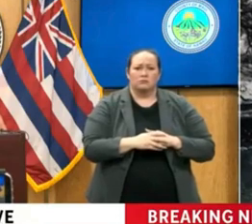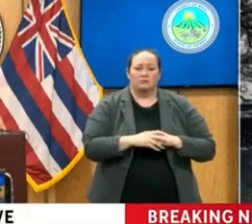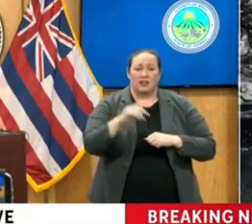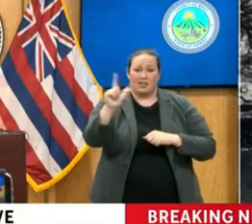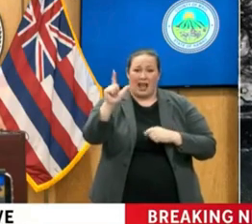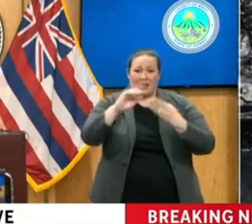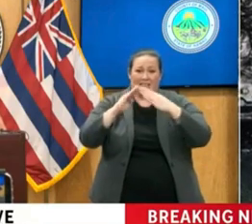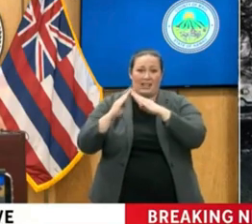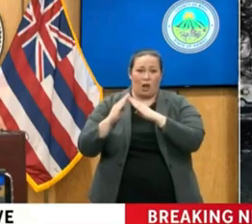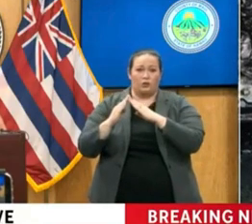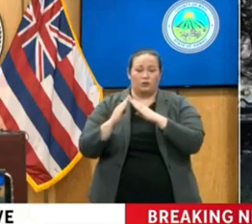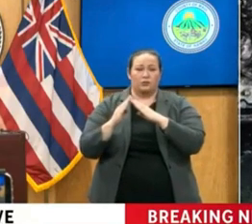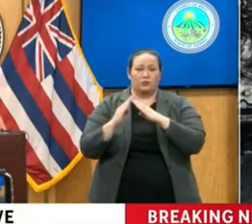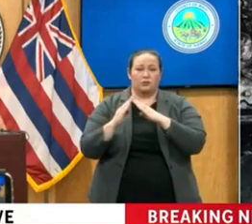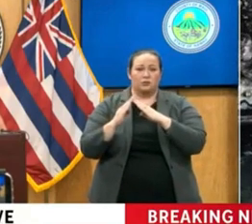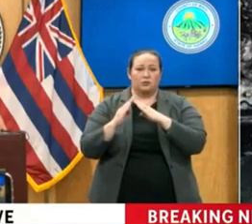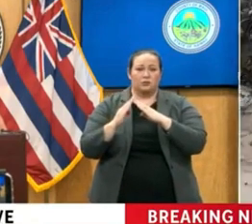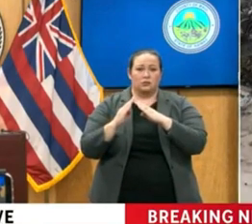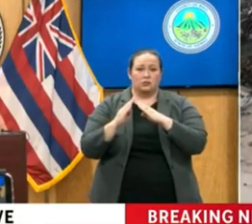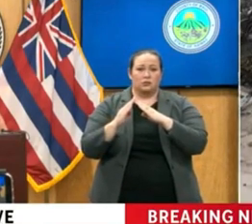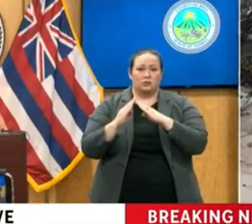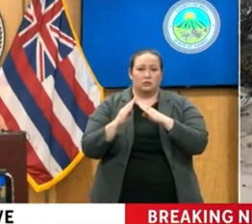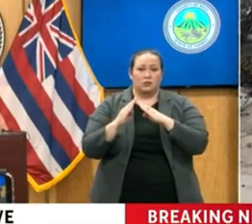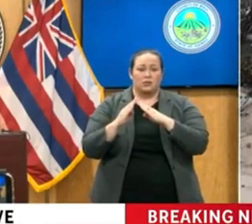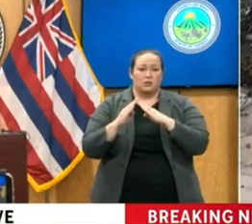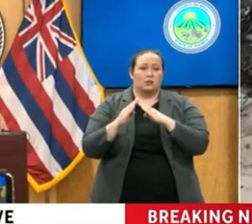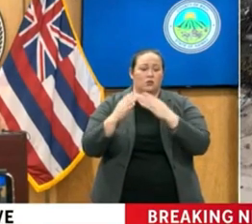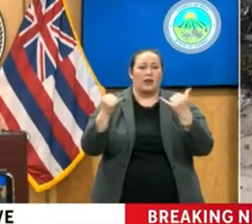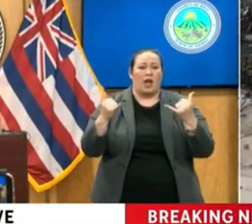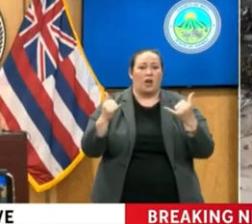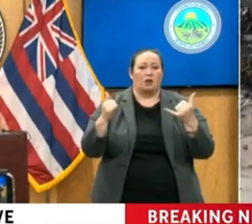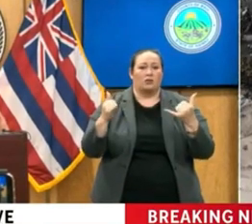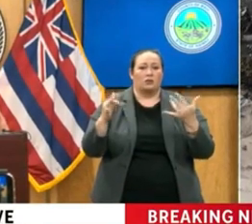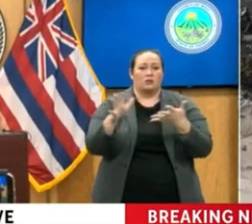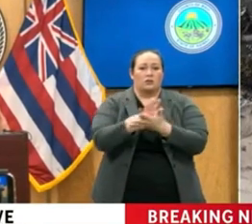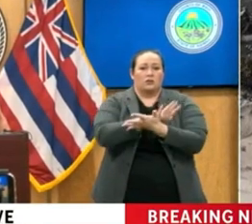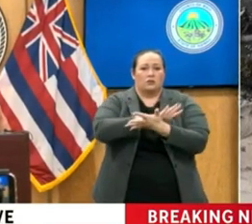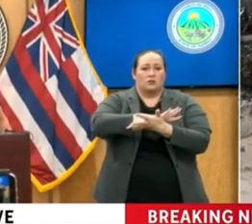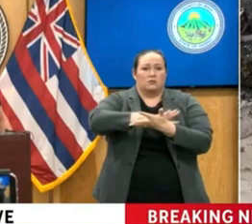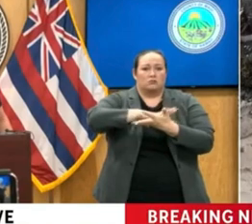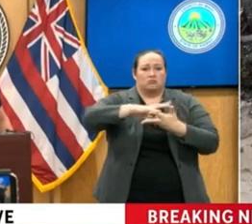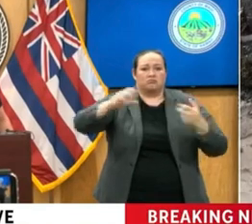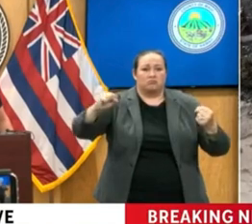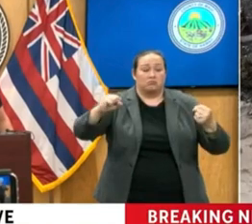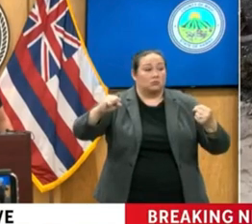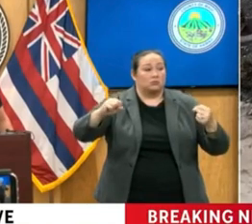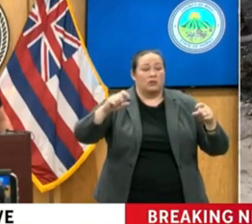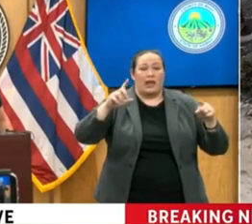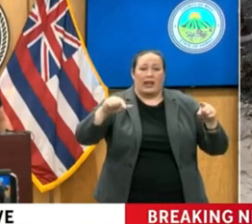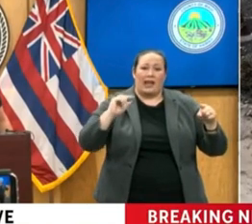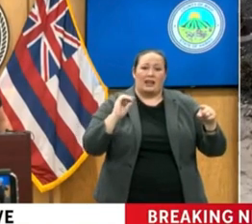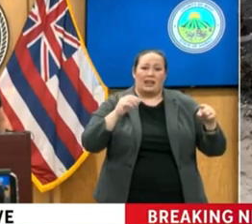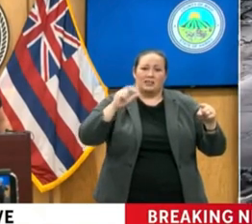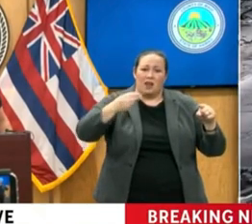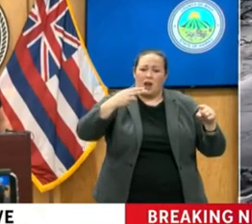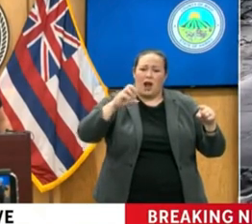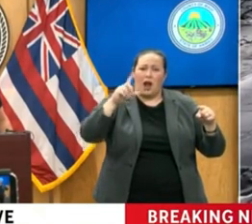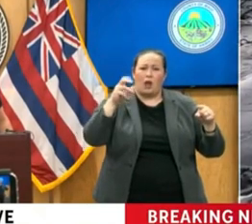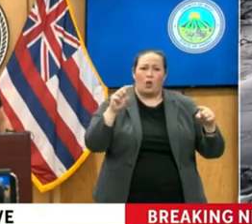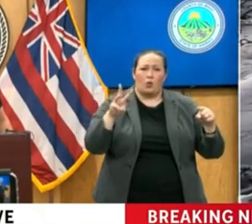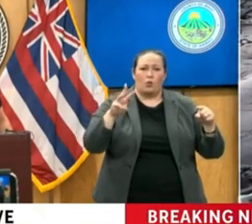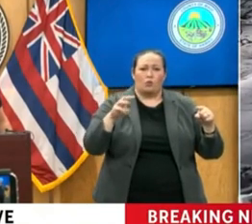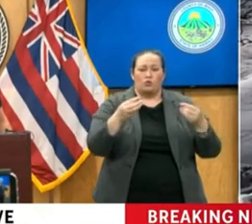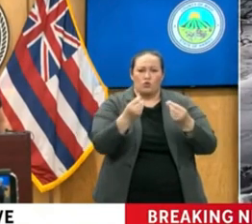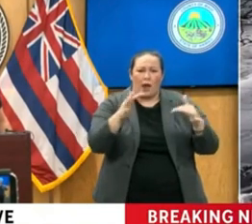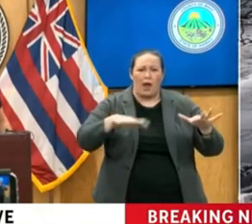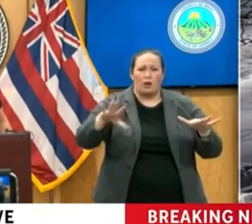Lahaina Town is hollowed sacred ground right now, because our EV are in that ground. We have to get them out.